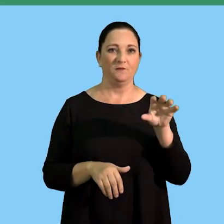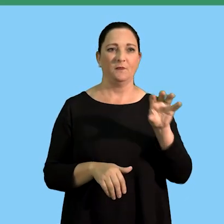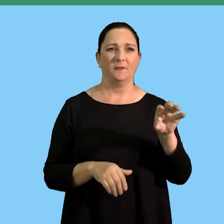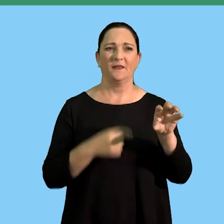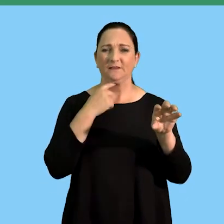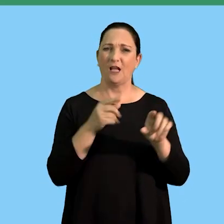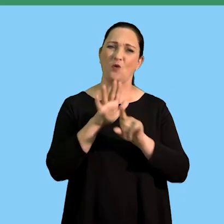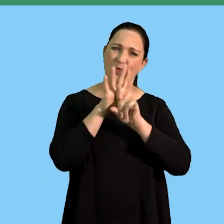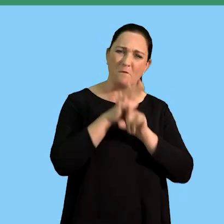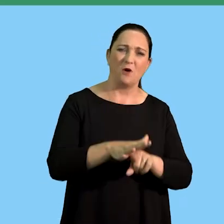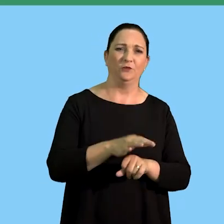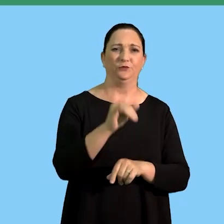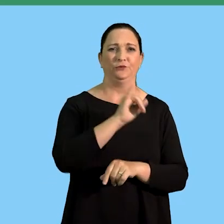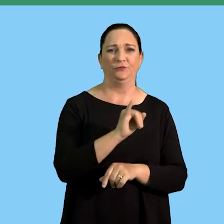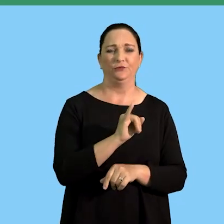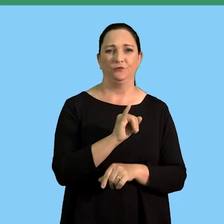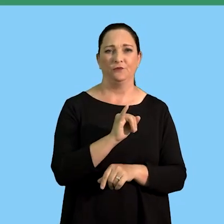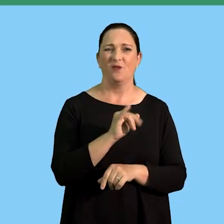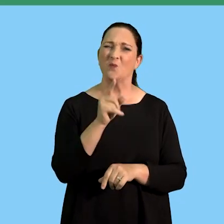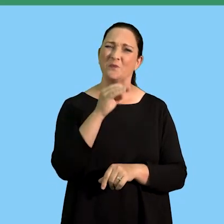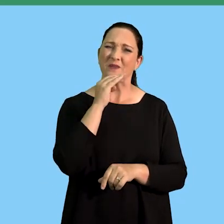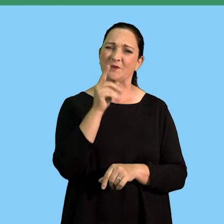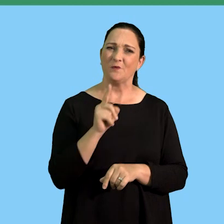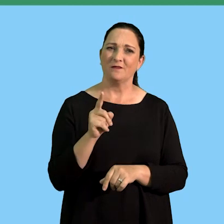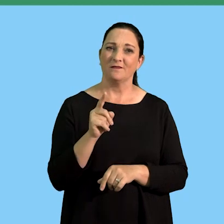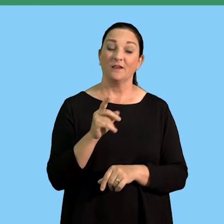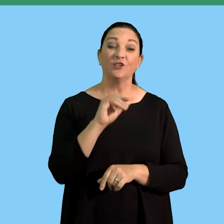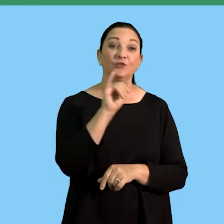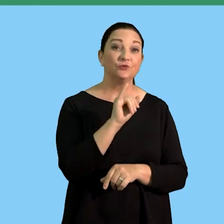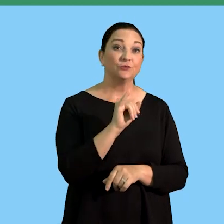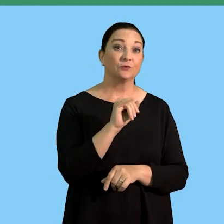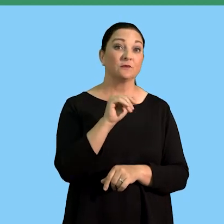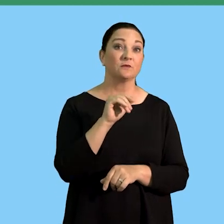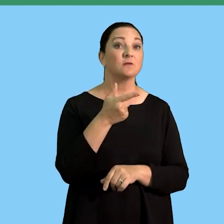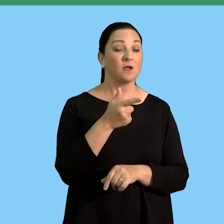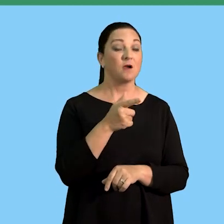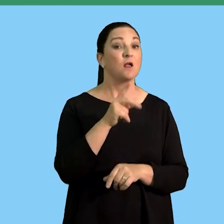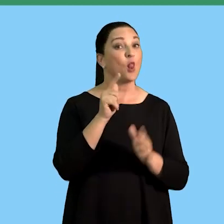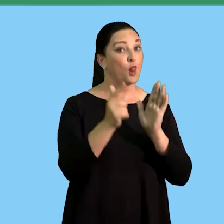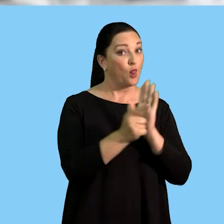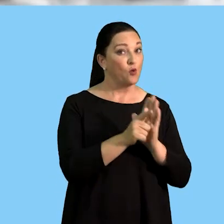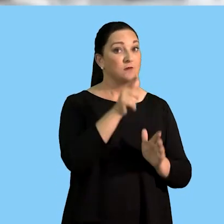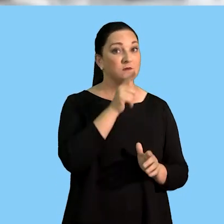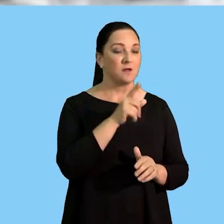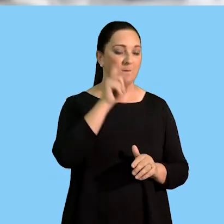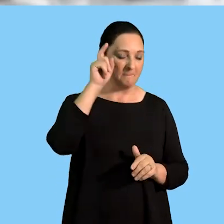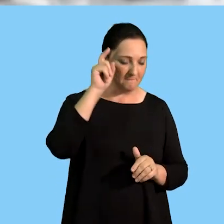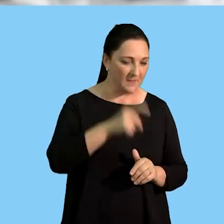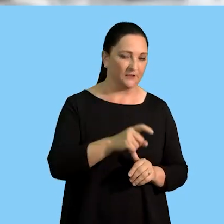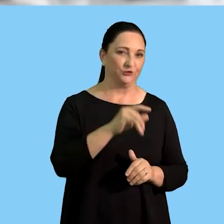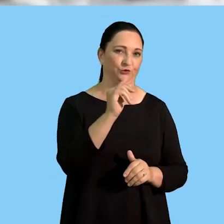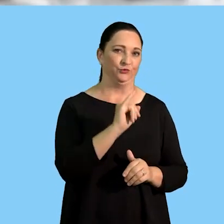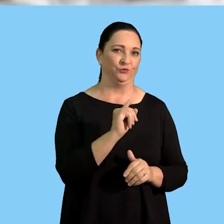looked into compulsory insurance to say what do we mean by compulsory insurance this is insurance that is required by law and